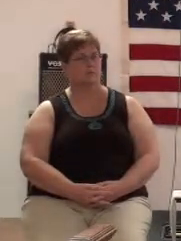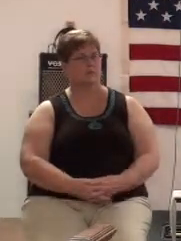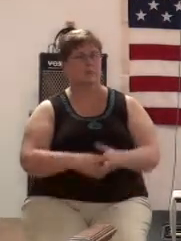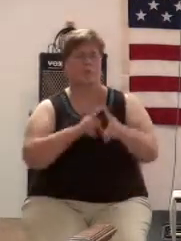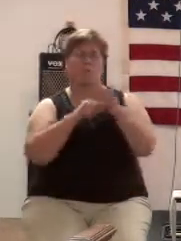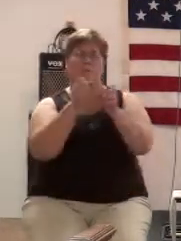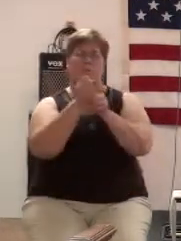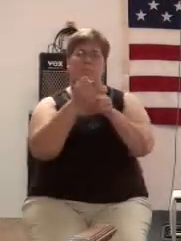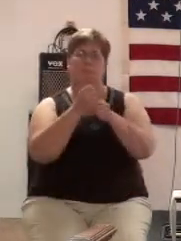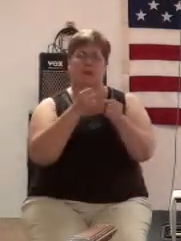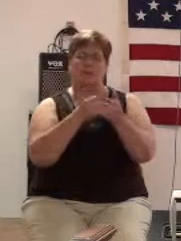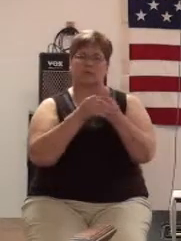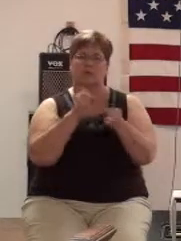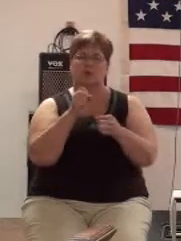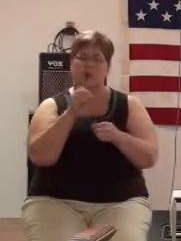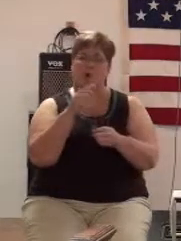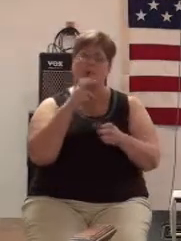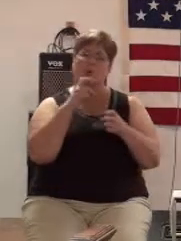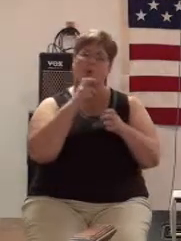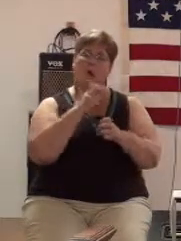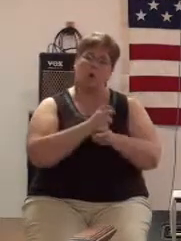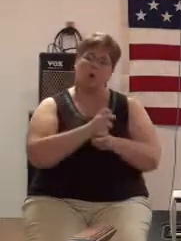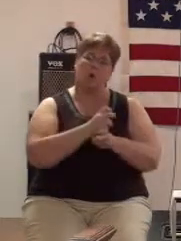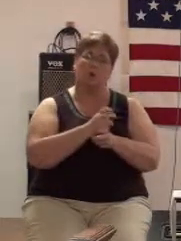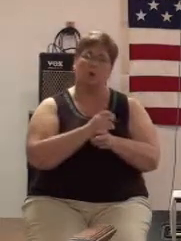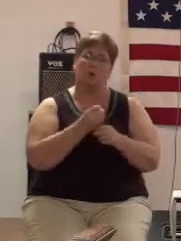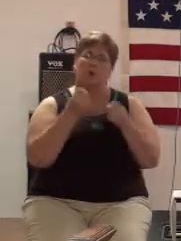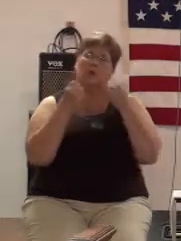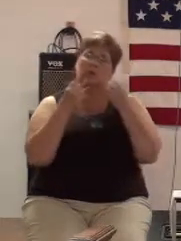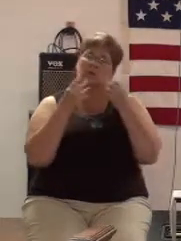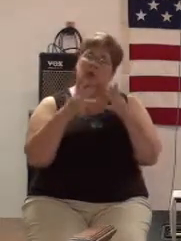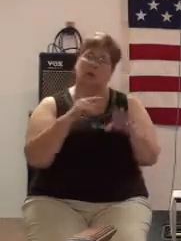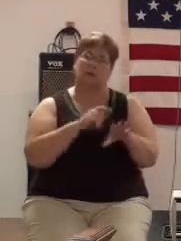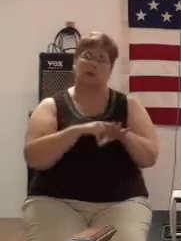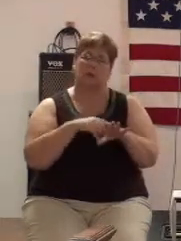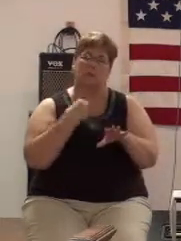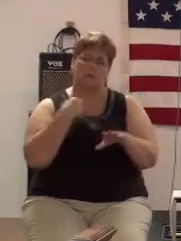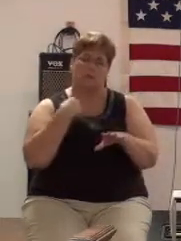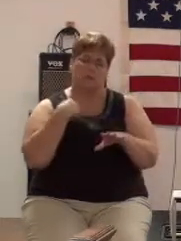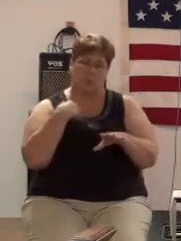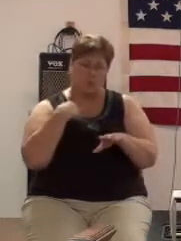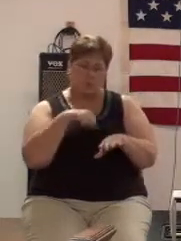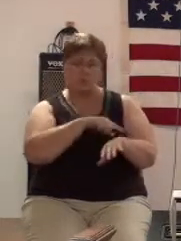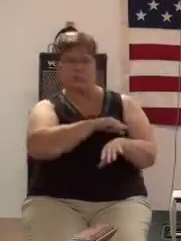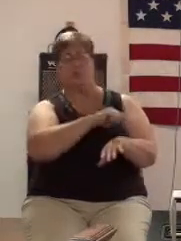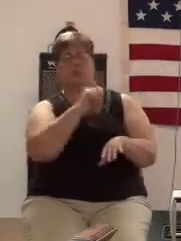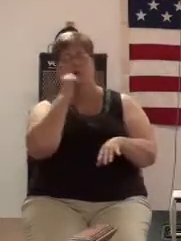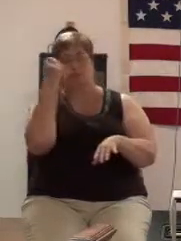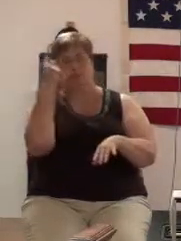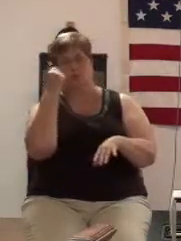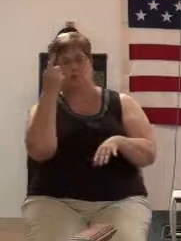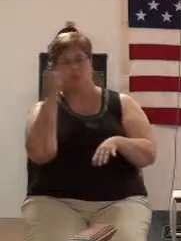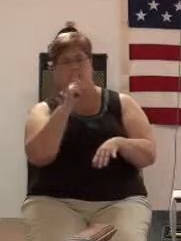What makes it so hard is a lot of times we don't understand where we're at right now.